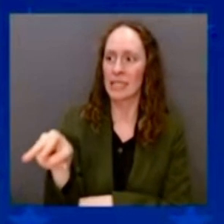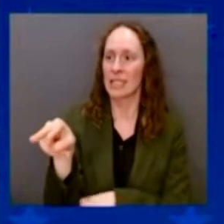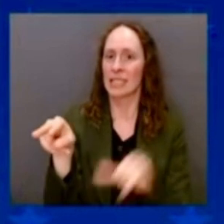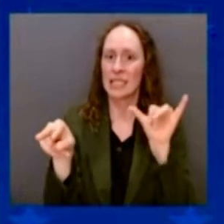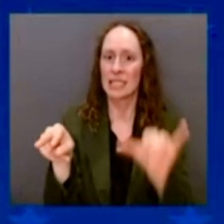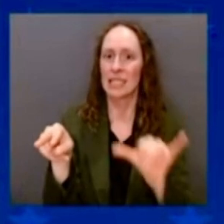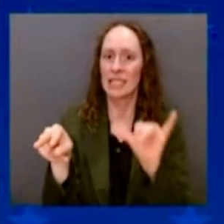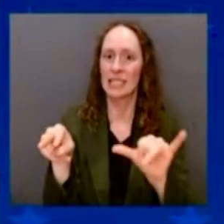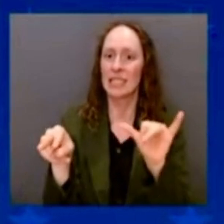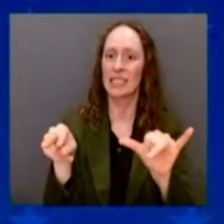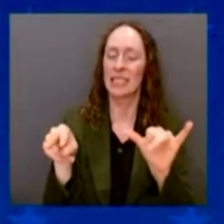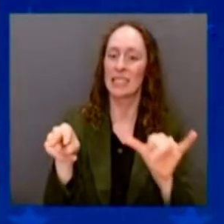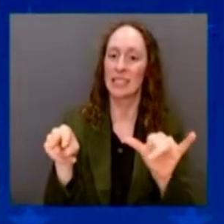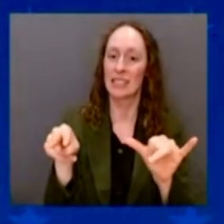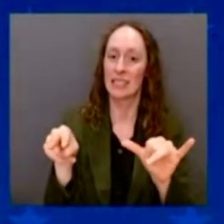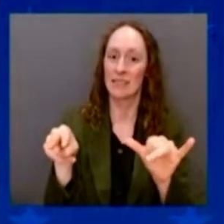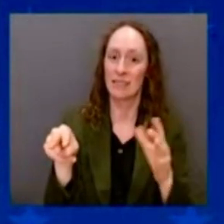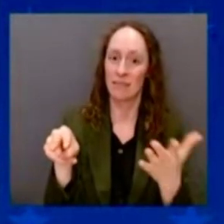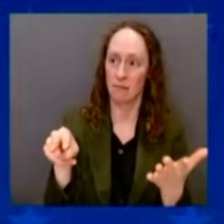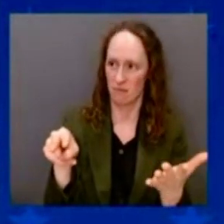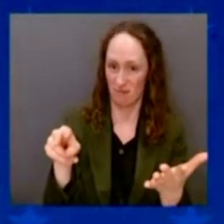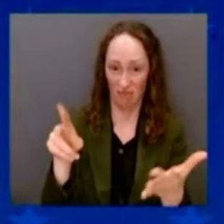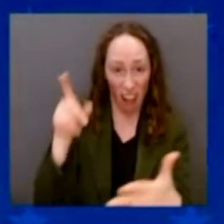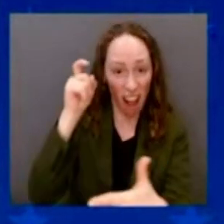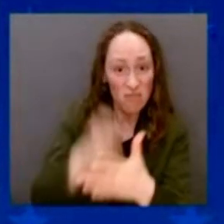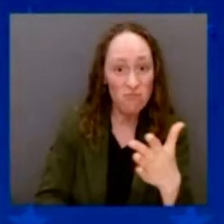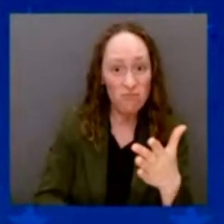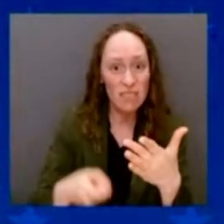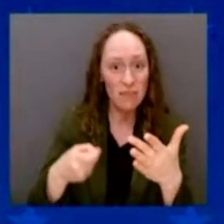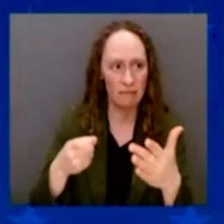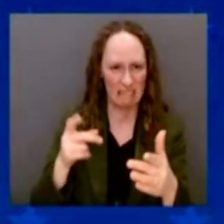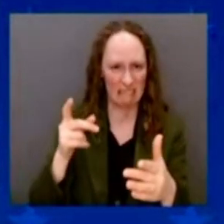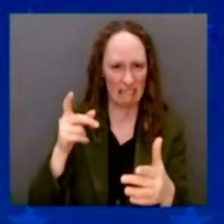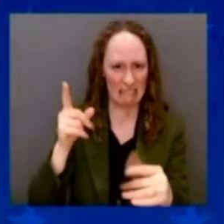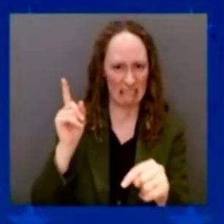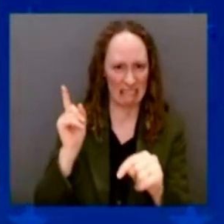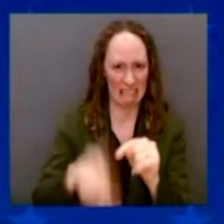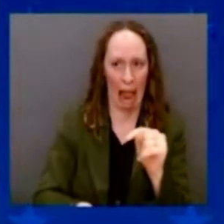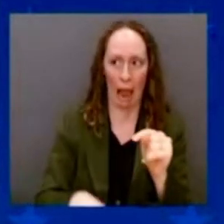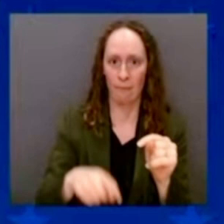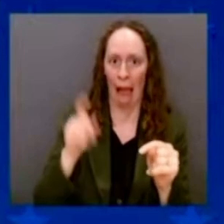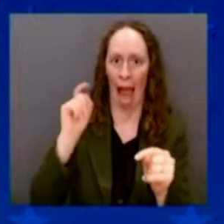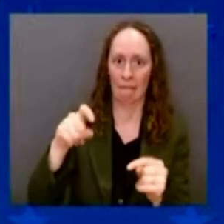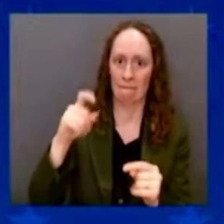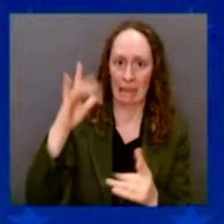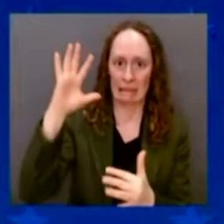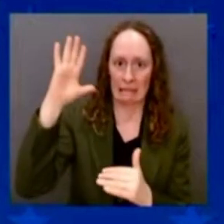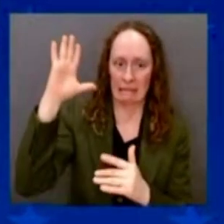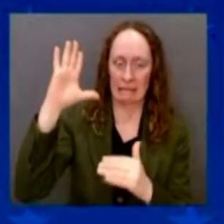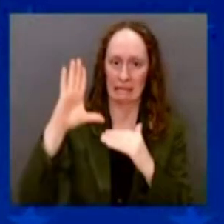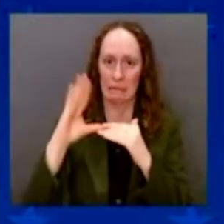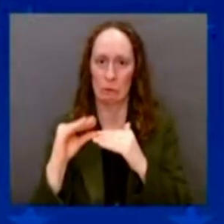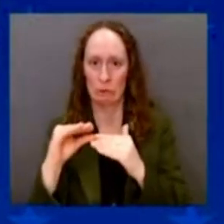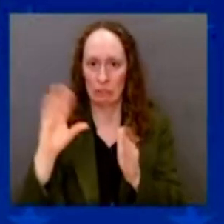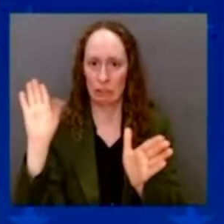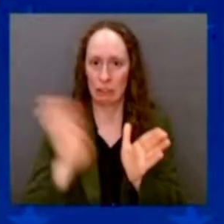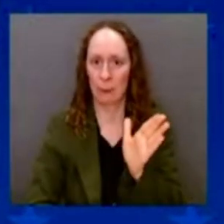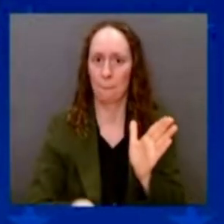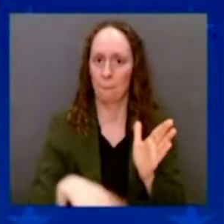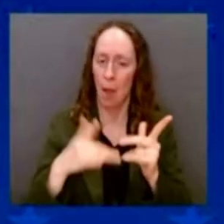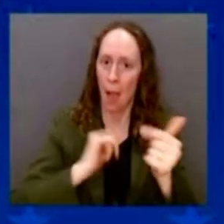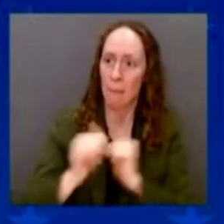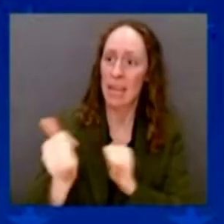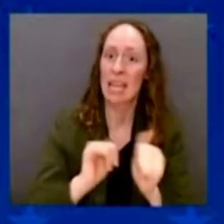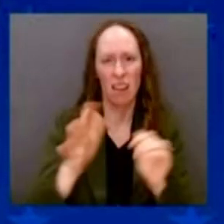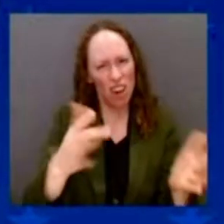So, folks, it's going to save a lot of lives. But also, it's going to give parents back the dignity that's been — they've